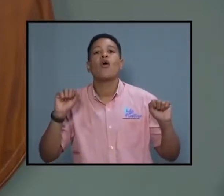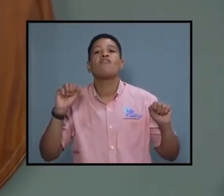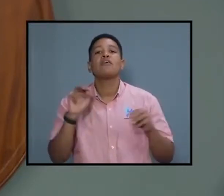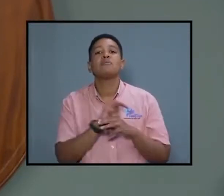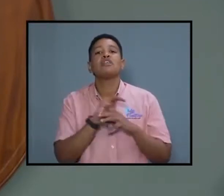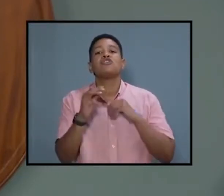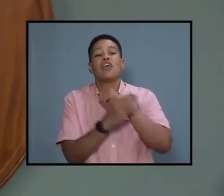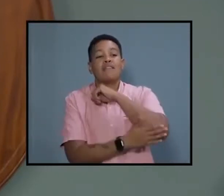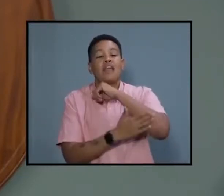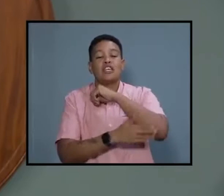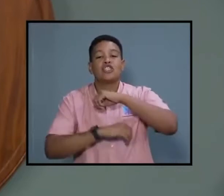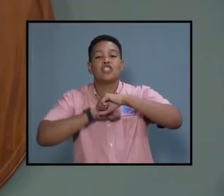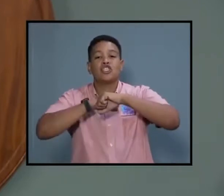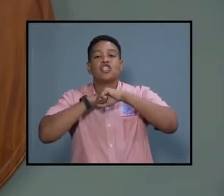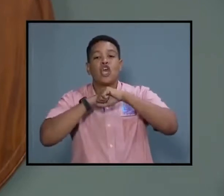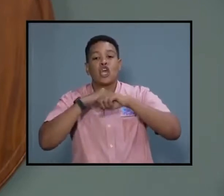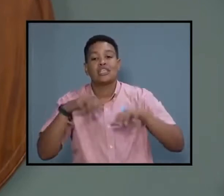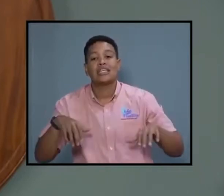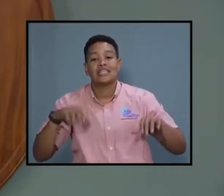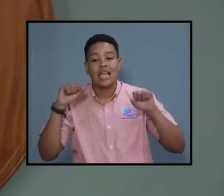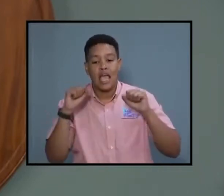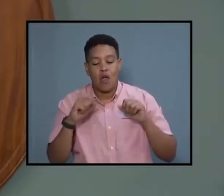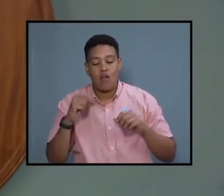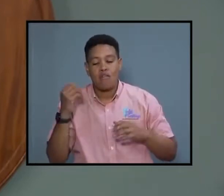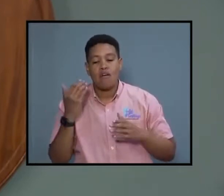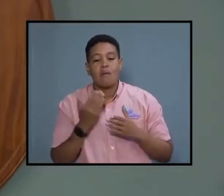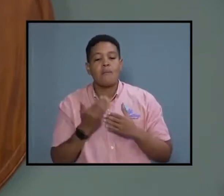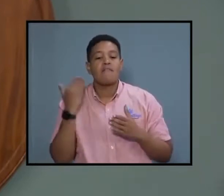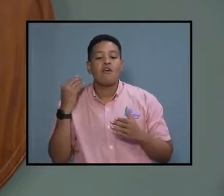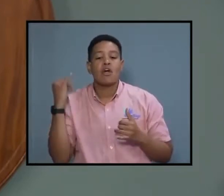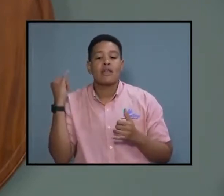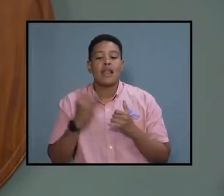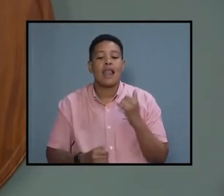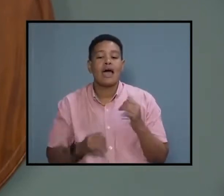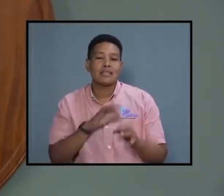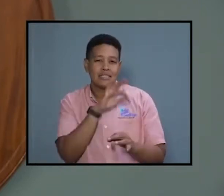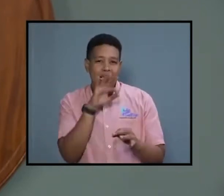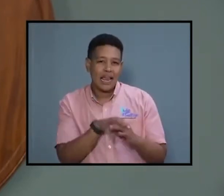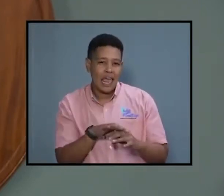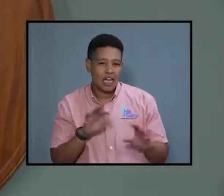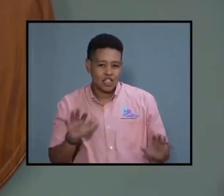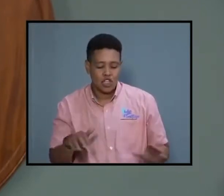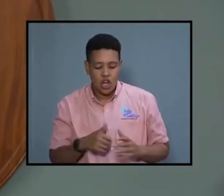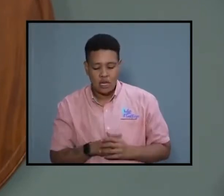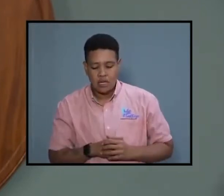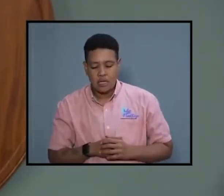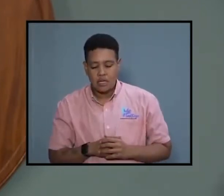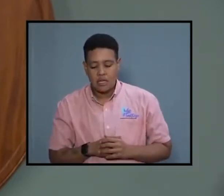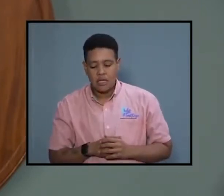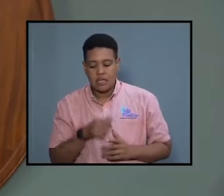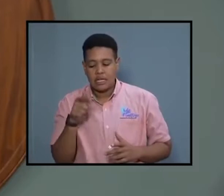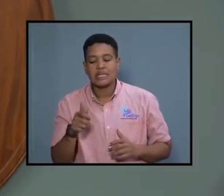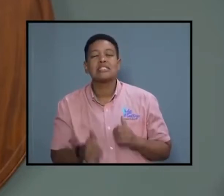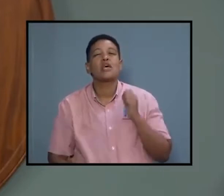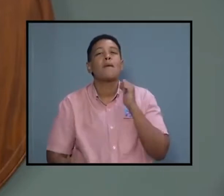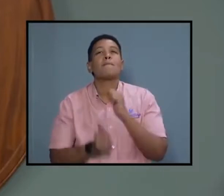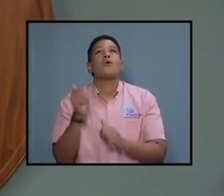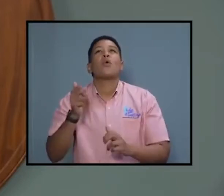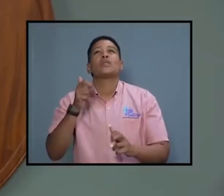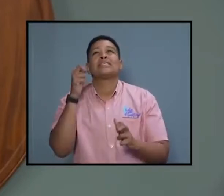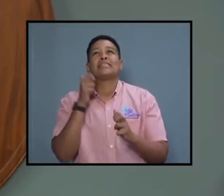of national security before the last election. It is the most difficult